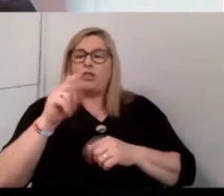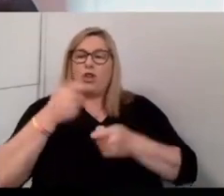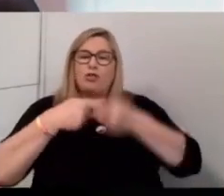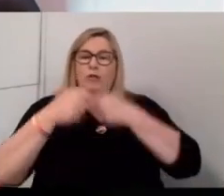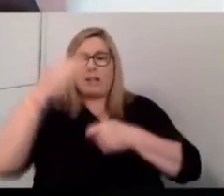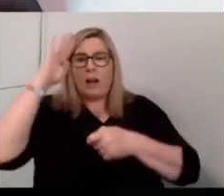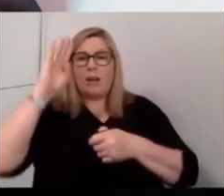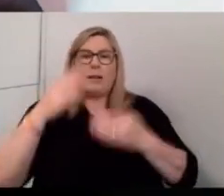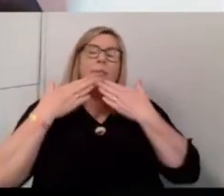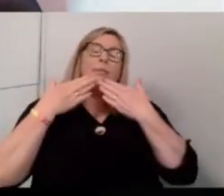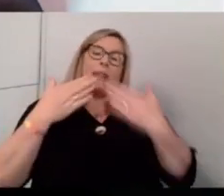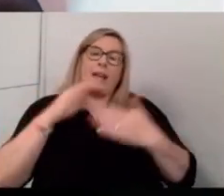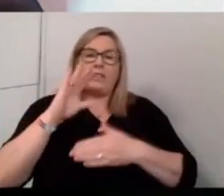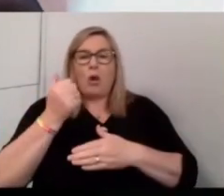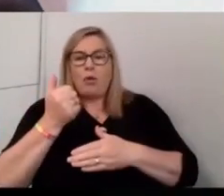Thanks, Laura.